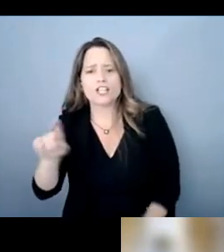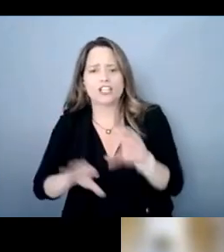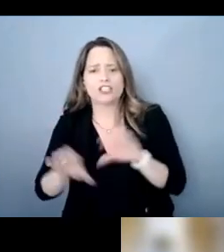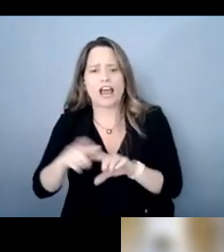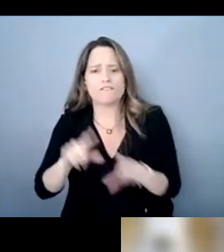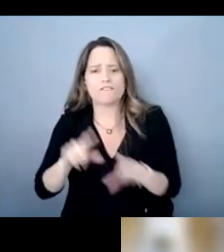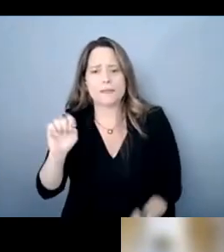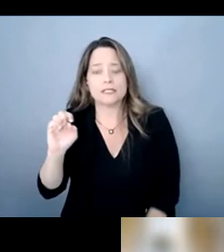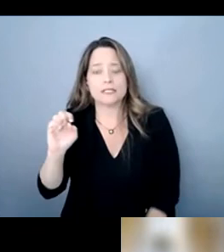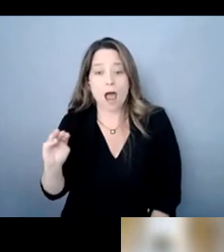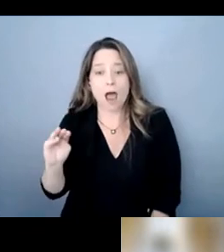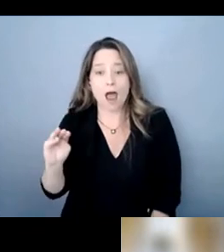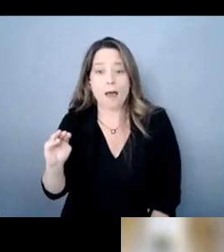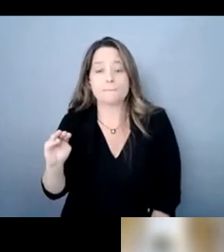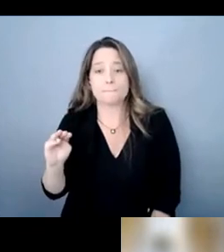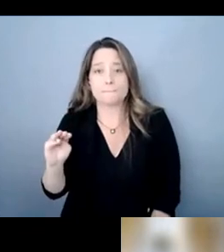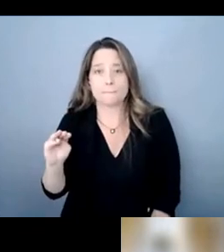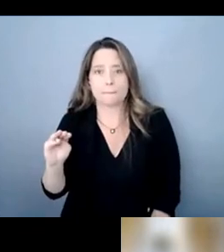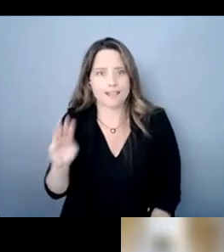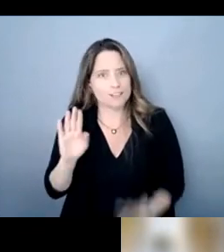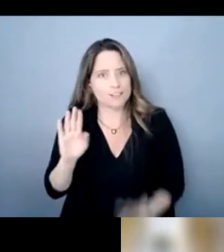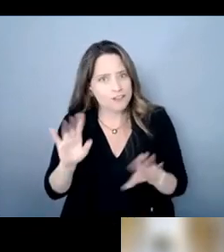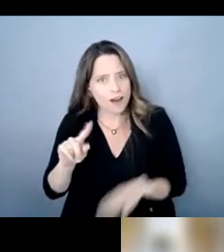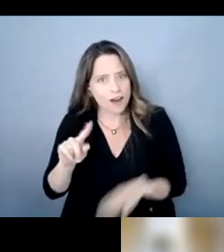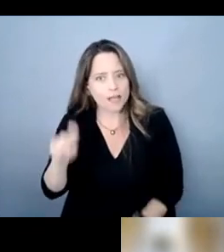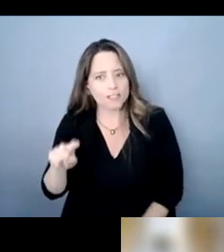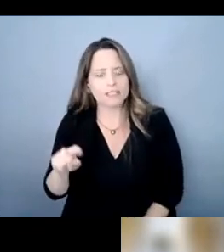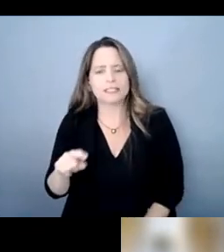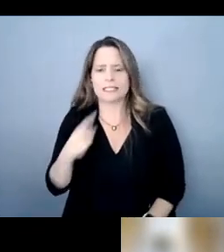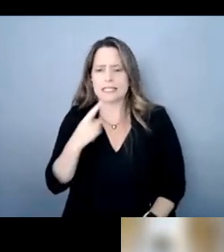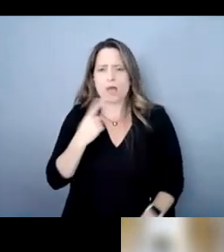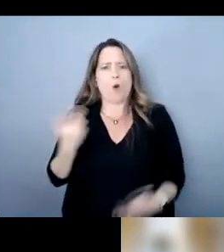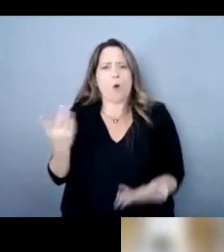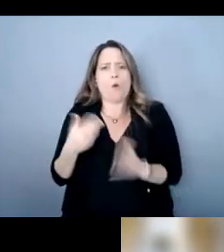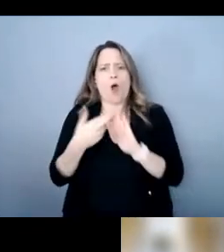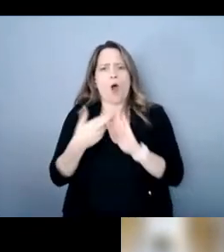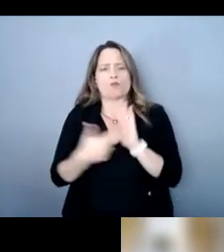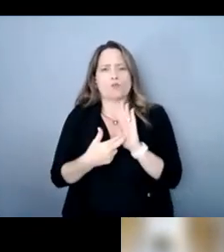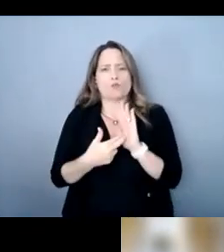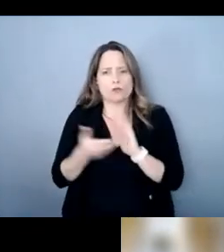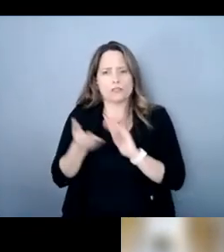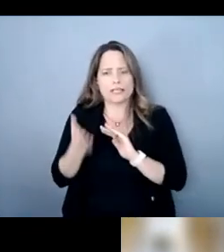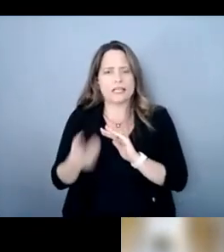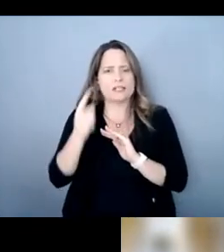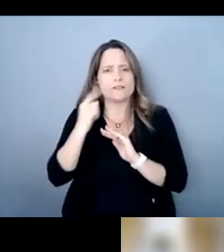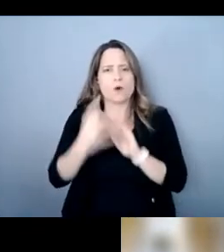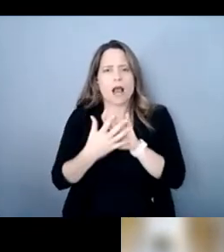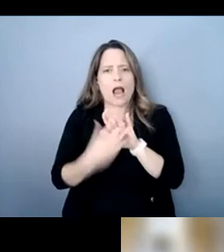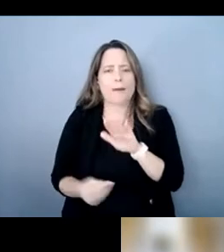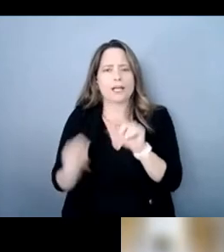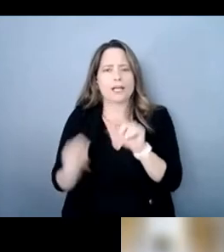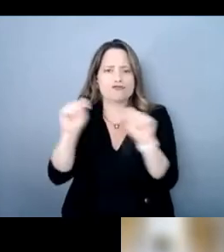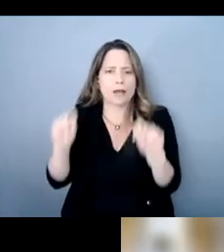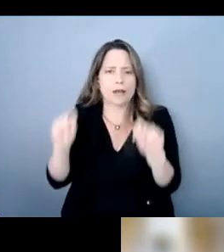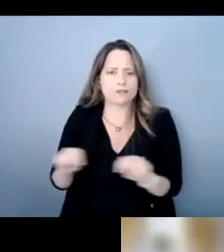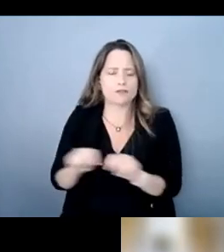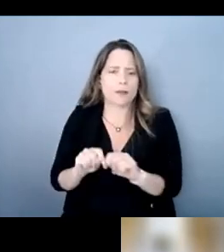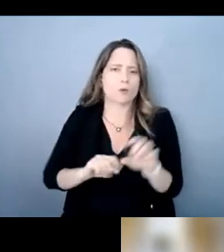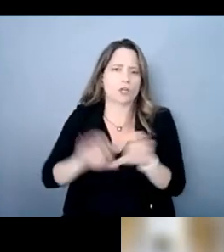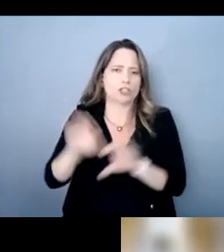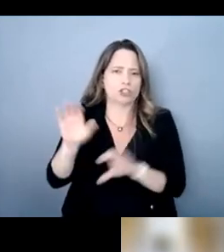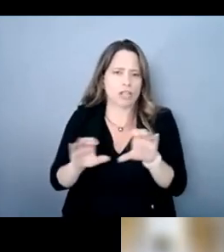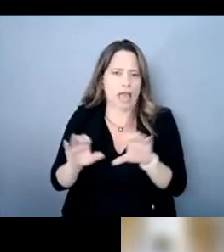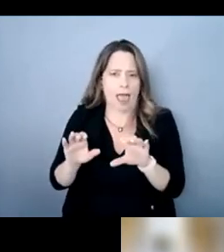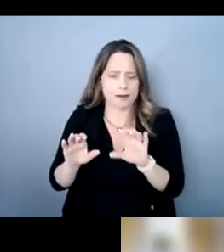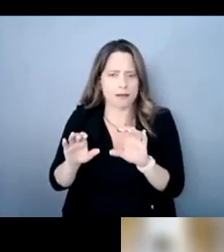and this is a great question what rules exist for copying transcripts or chats when it comes